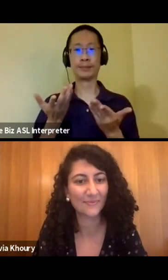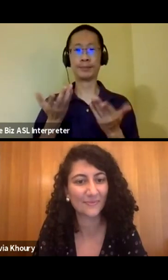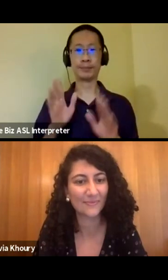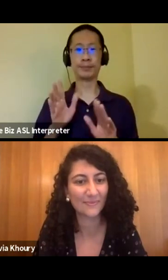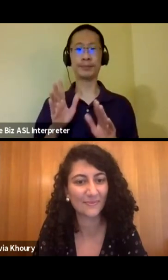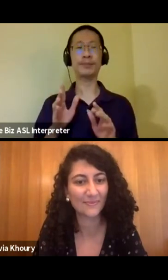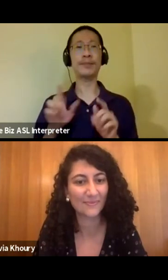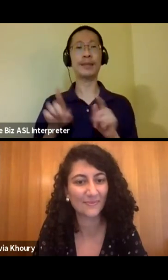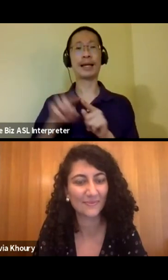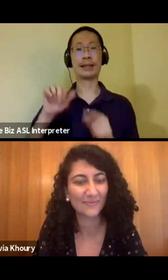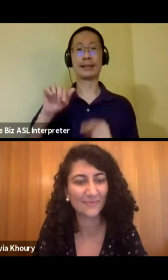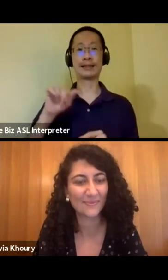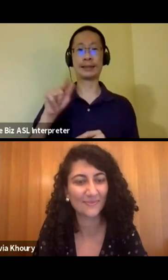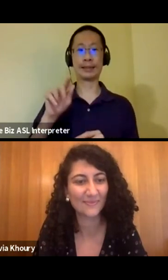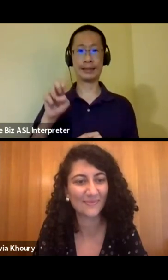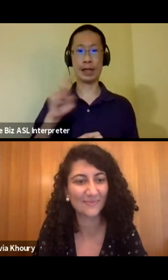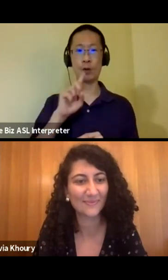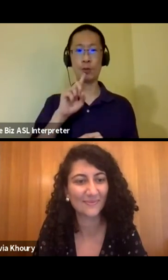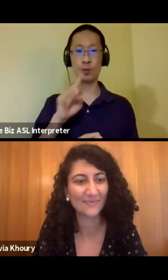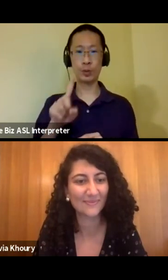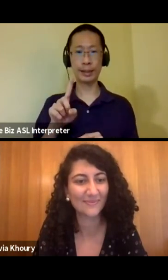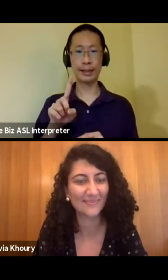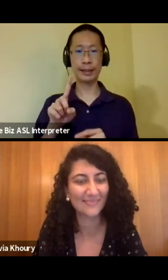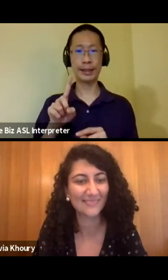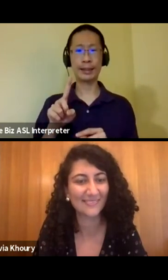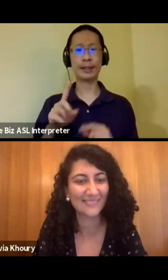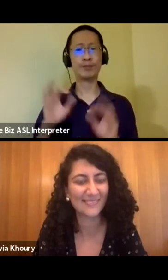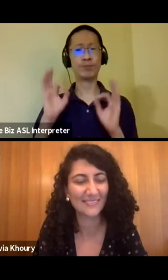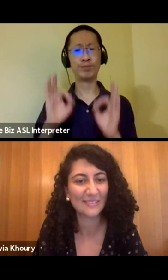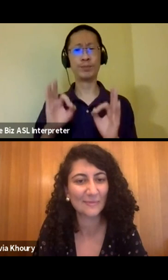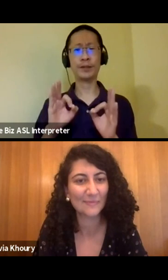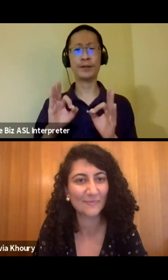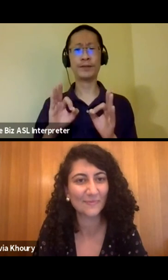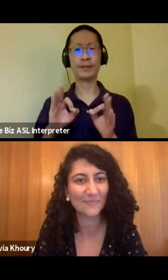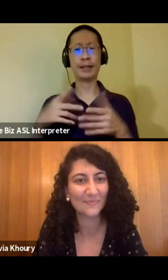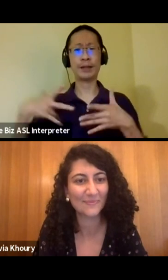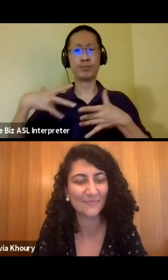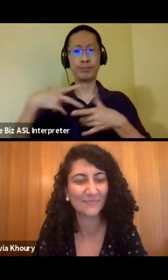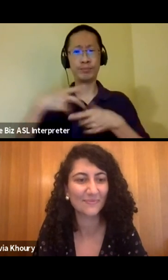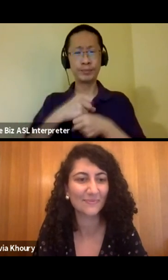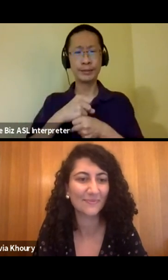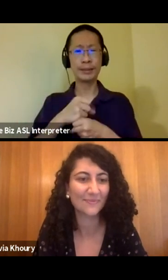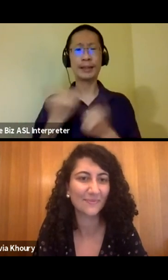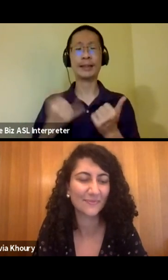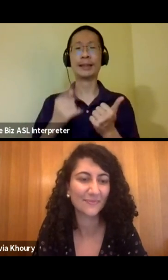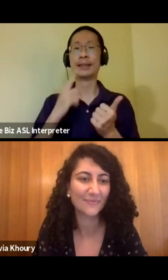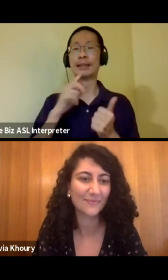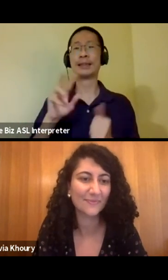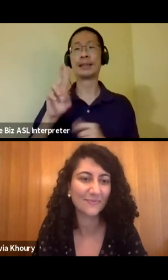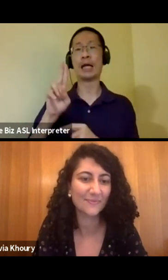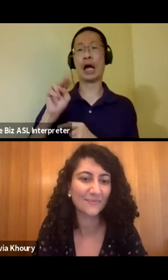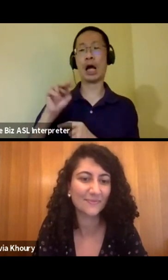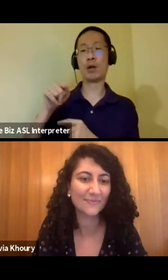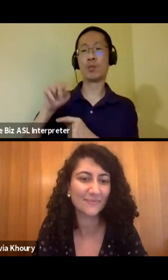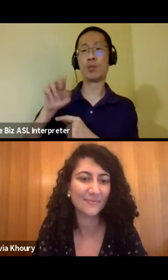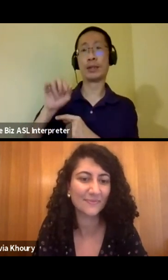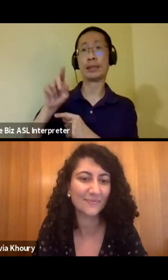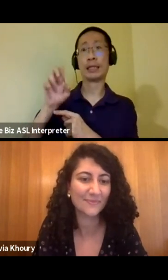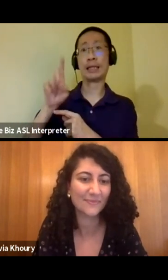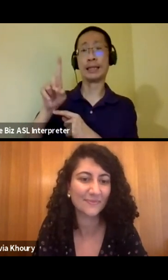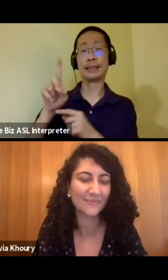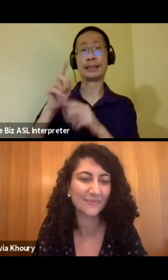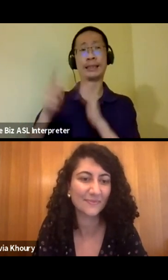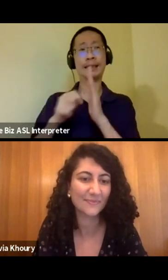Gazelle really, uh, in a lovely way kind of ended us with that this is an unprecedented time for advocacy